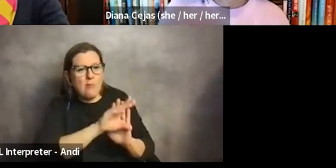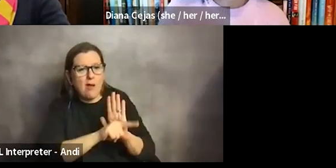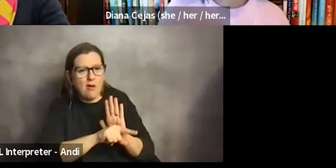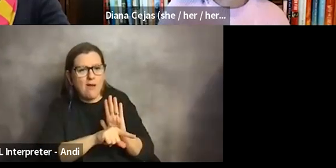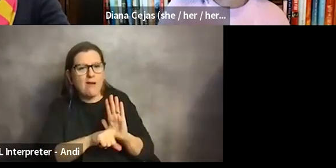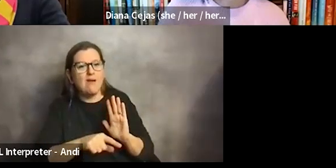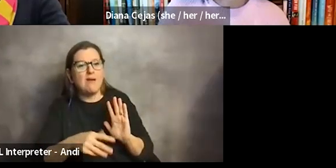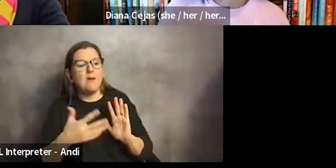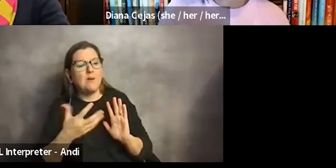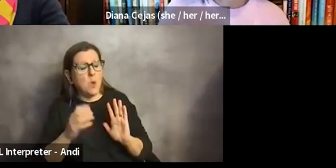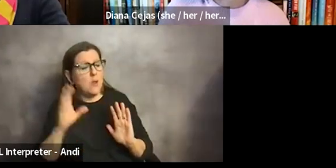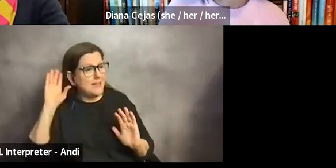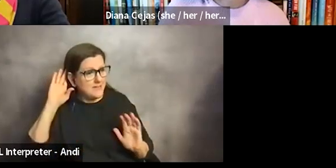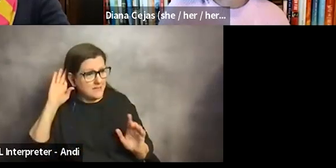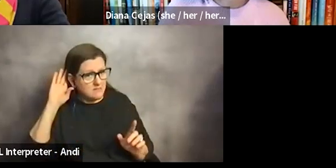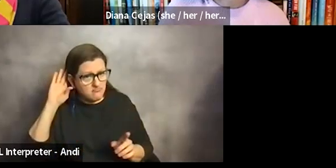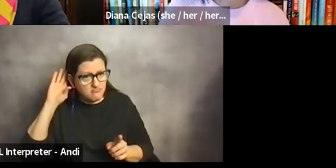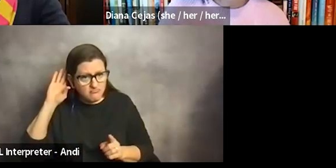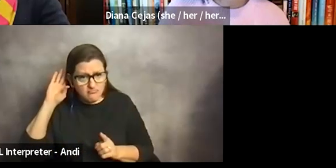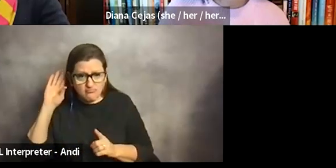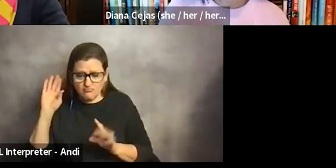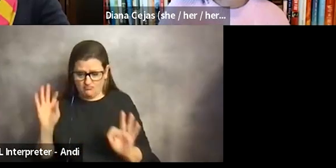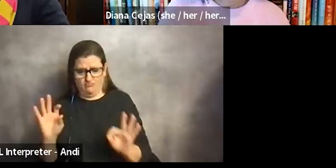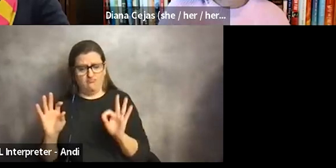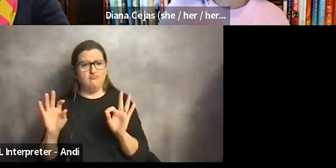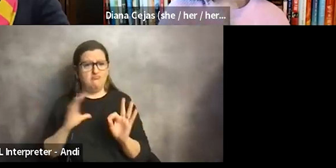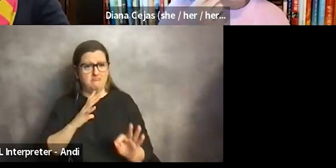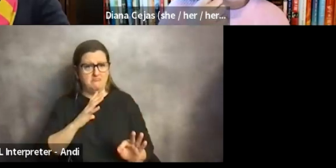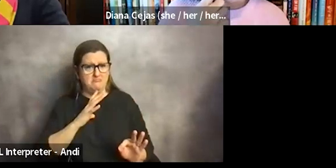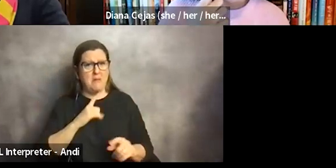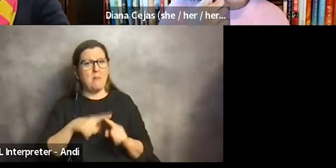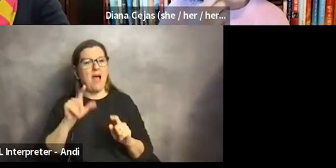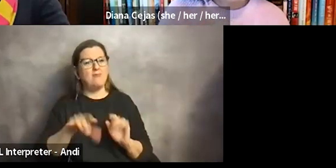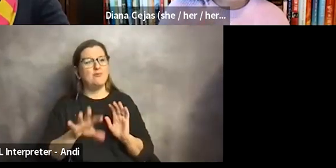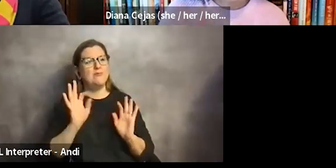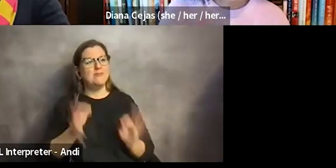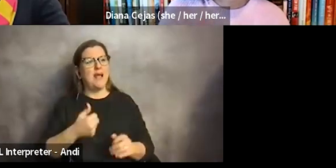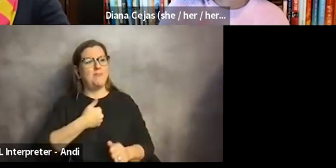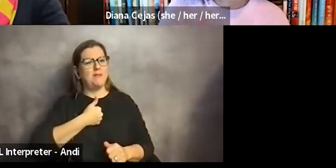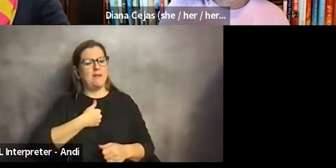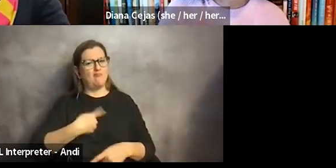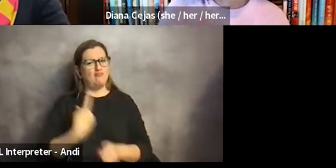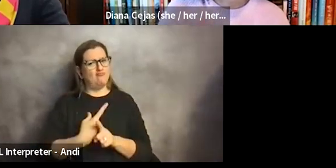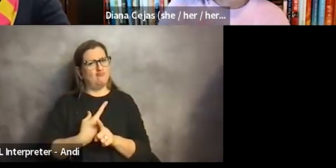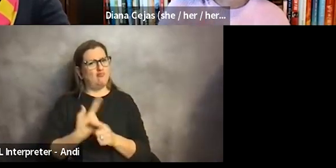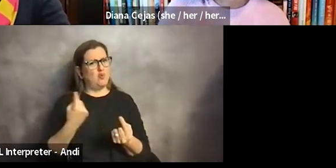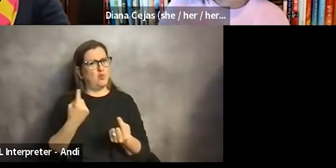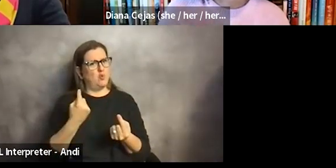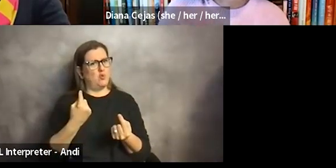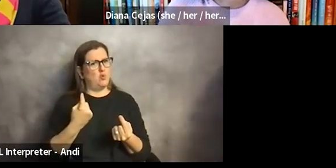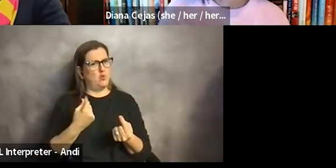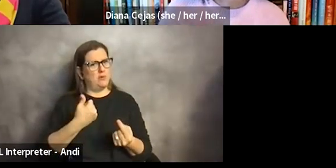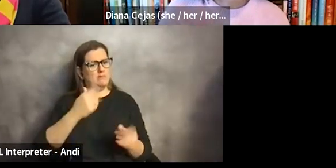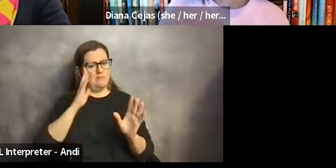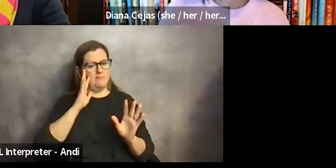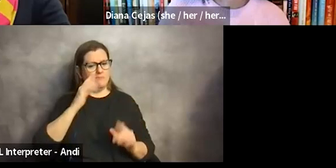And so listen to everything, but you ultimately have to pick what's right for you. And I would answer that as